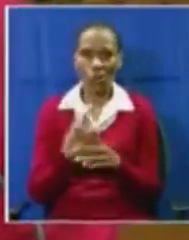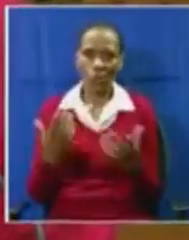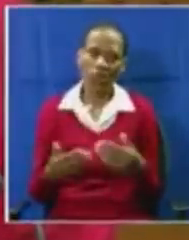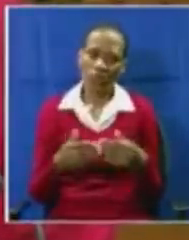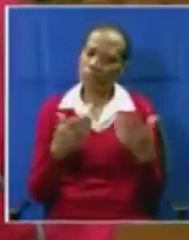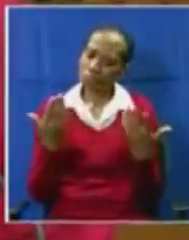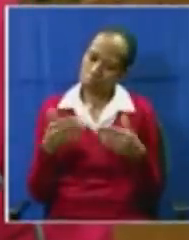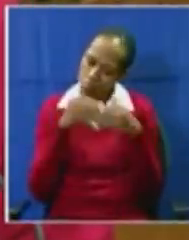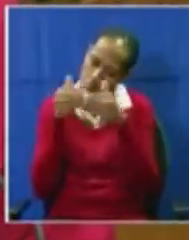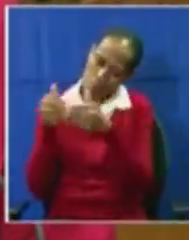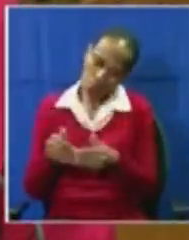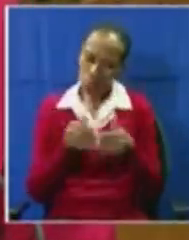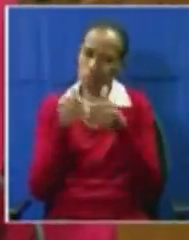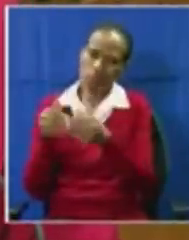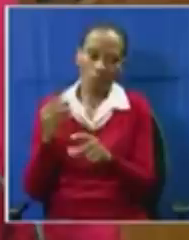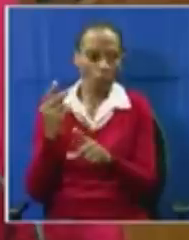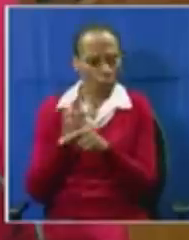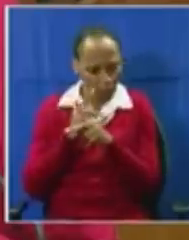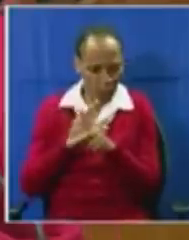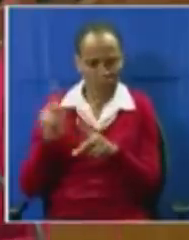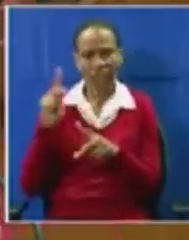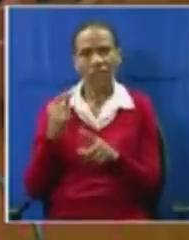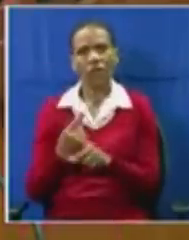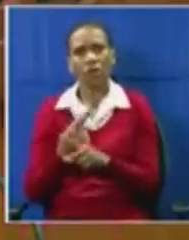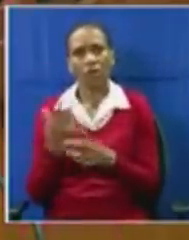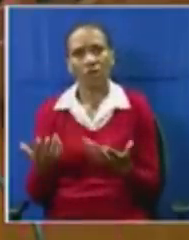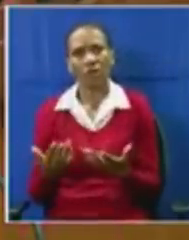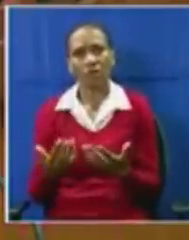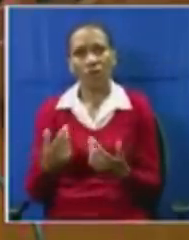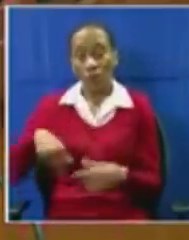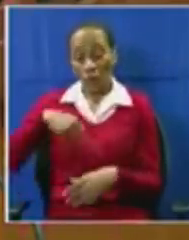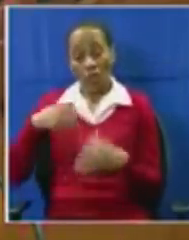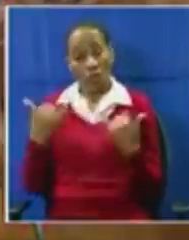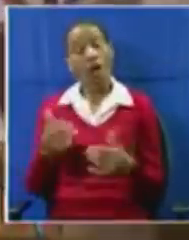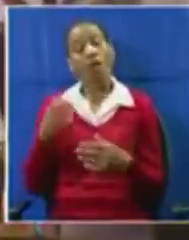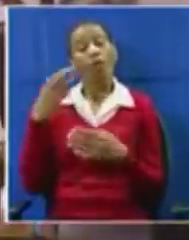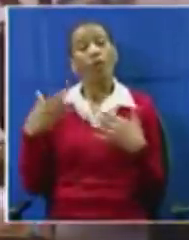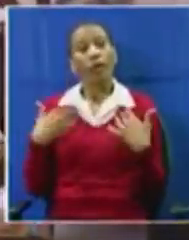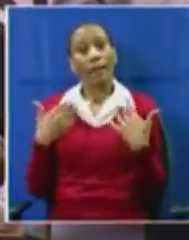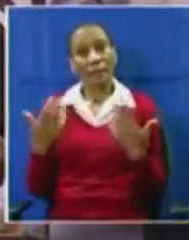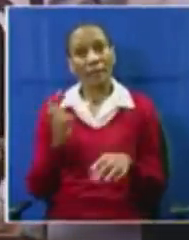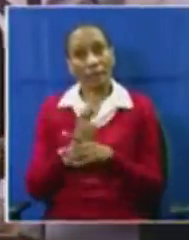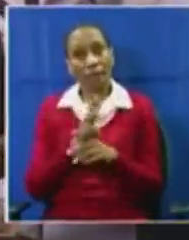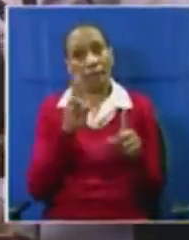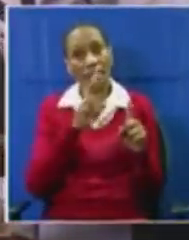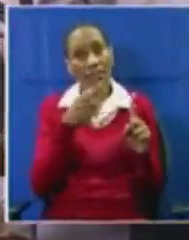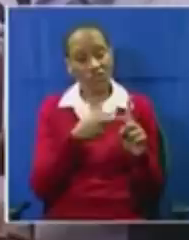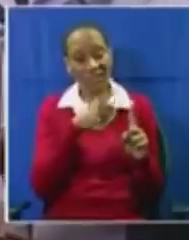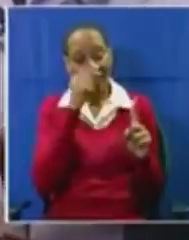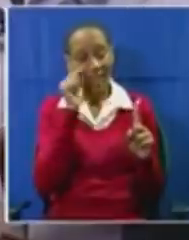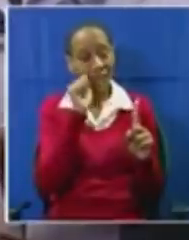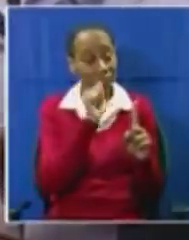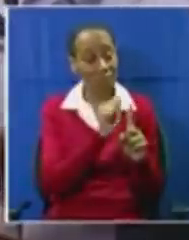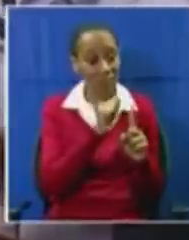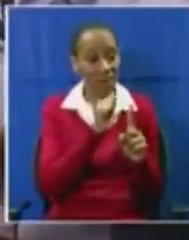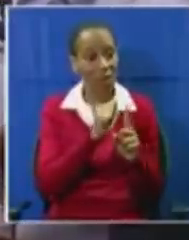with kindness and professionalism. And we are happy, Mamma Regina, that it is your name that is going to